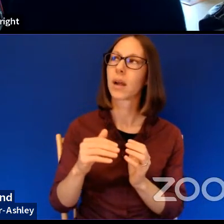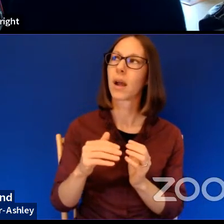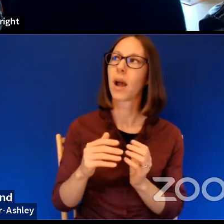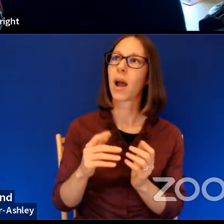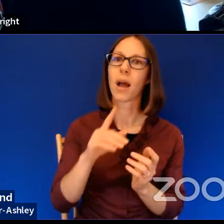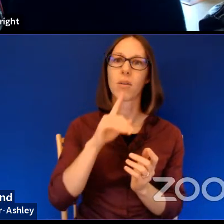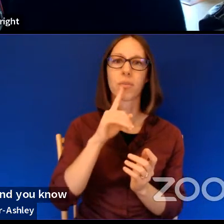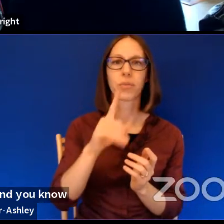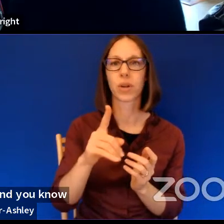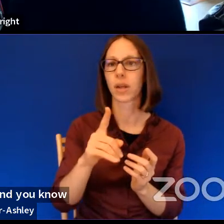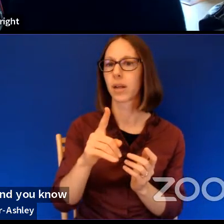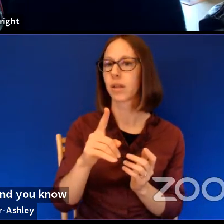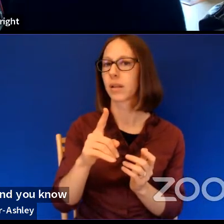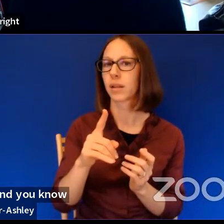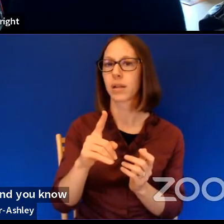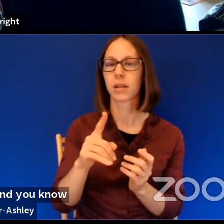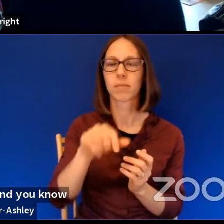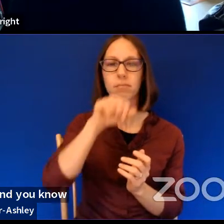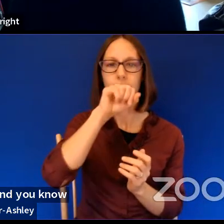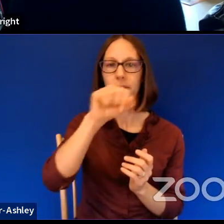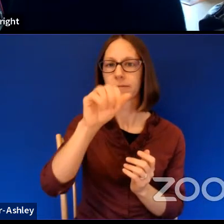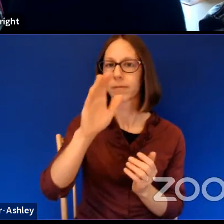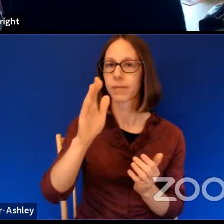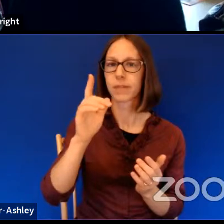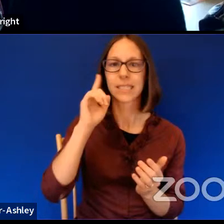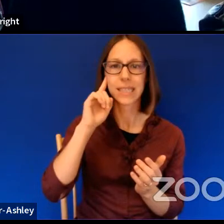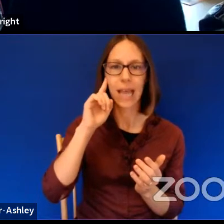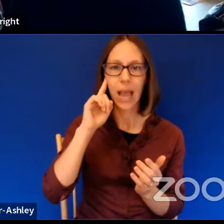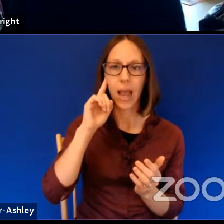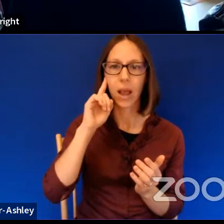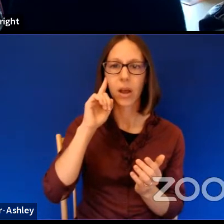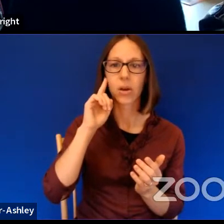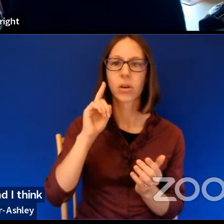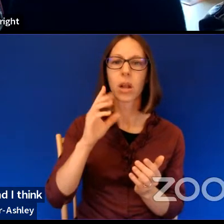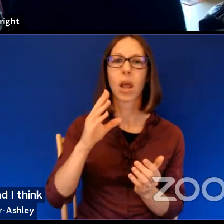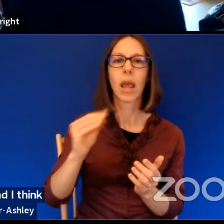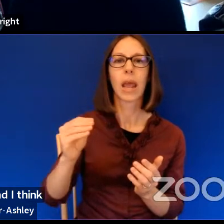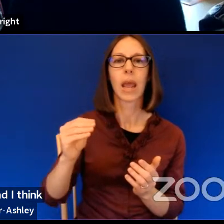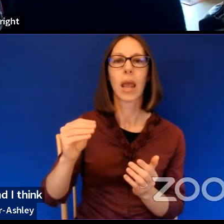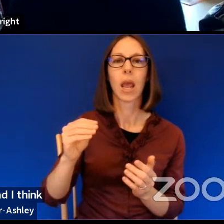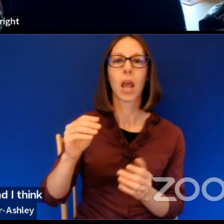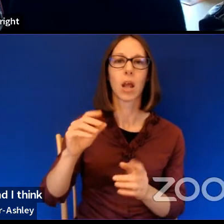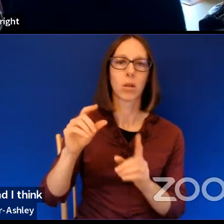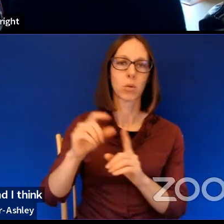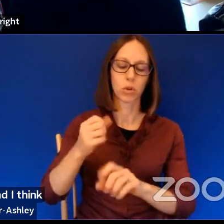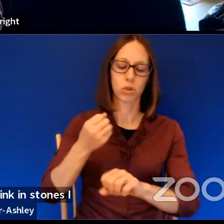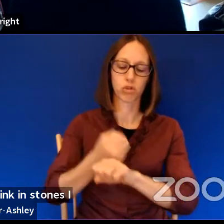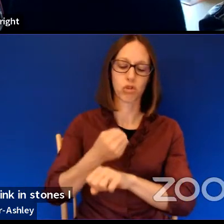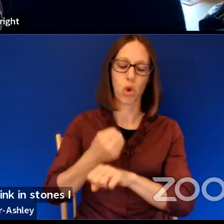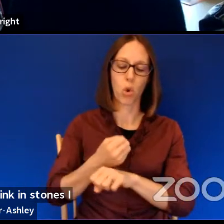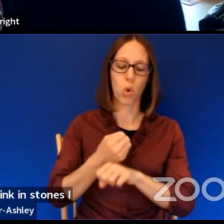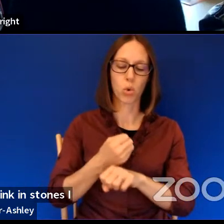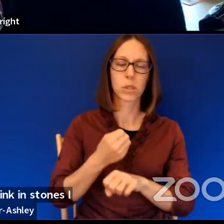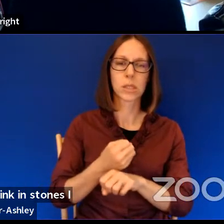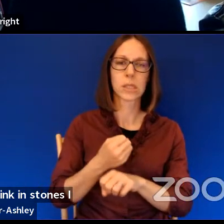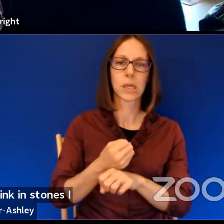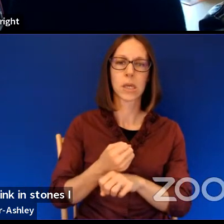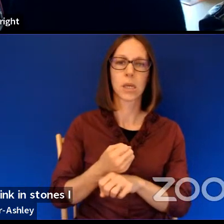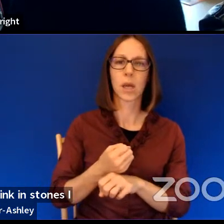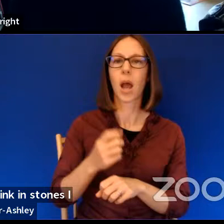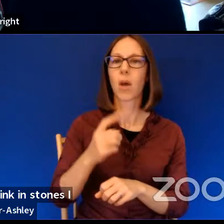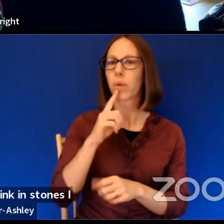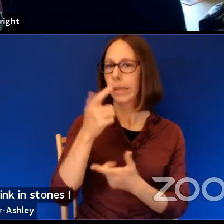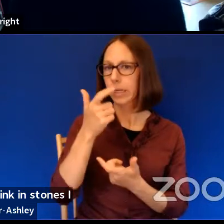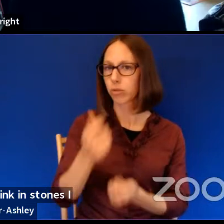love that aspect of, of sound. And, um, I think in stones, I especially was interested in the kind of, um, rhyme